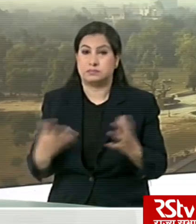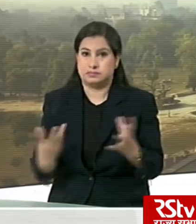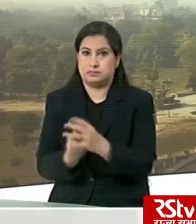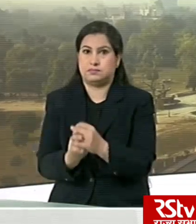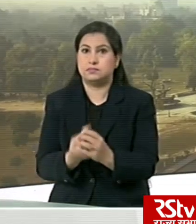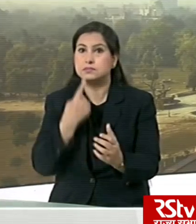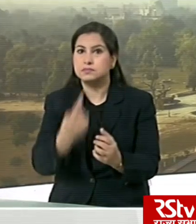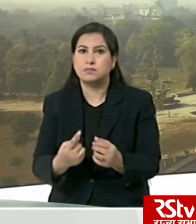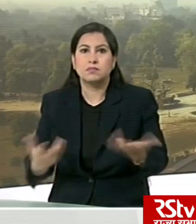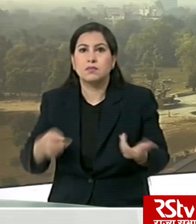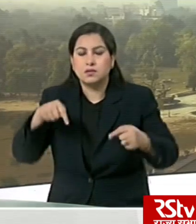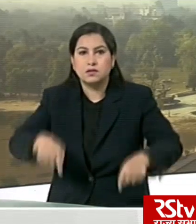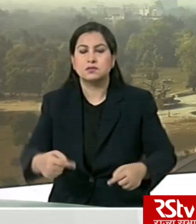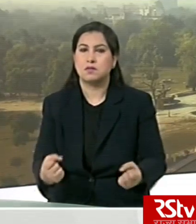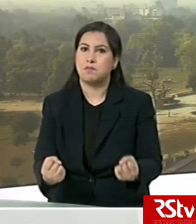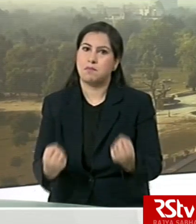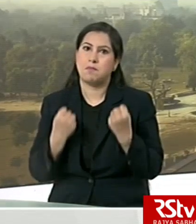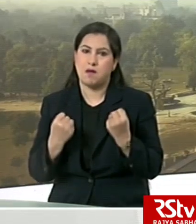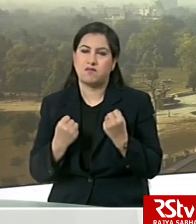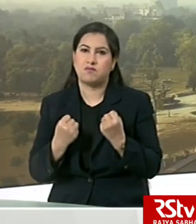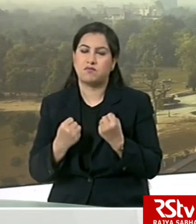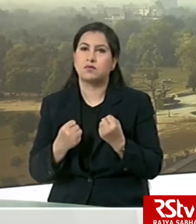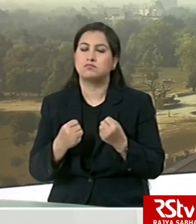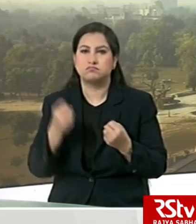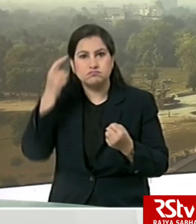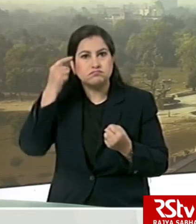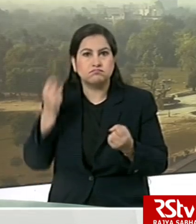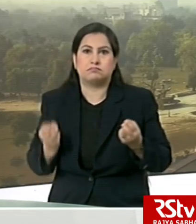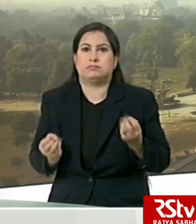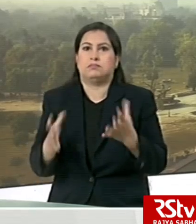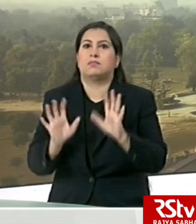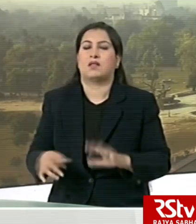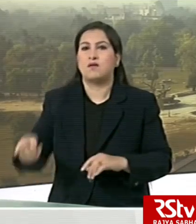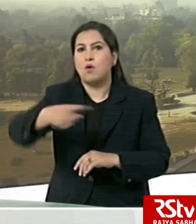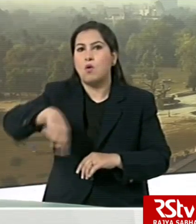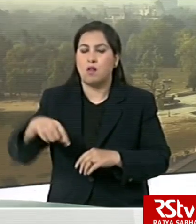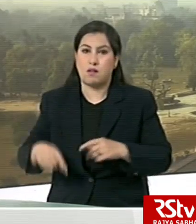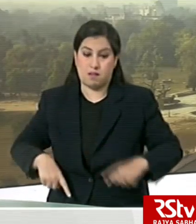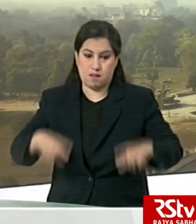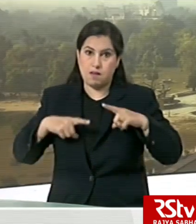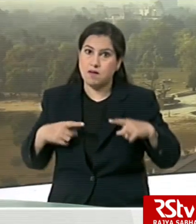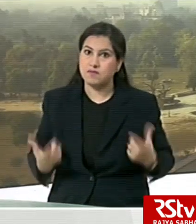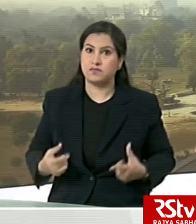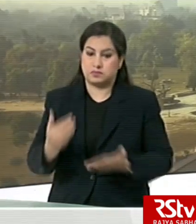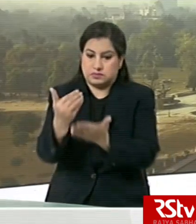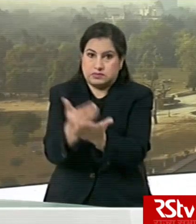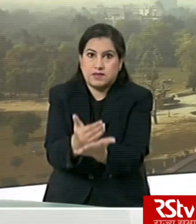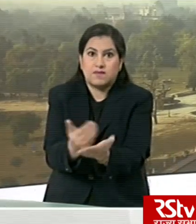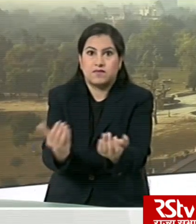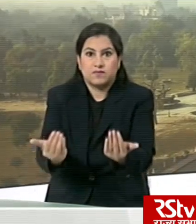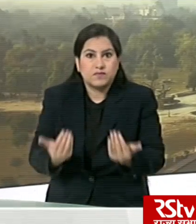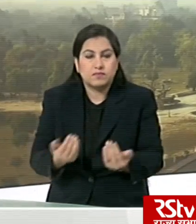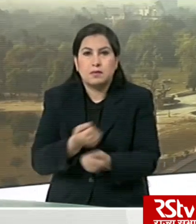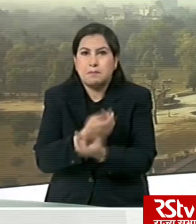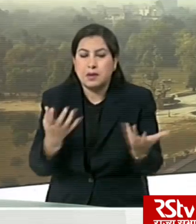joint statement, they said that this is a powerful, fast-acting initiative that will do much to safeguard the lives and the